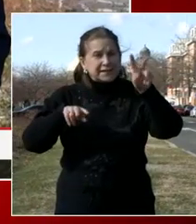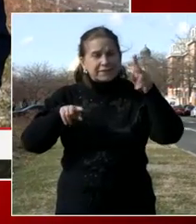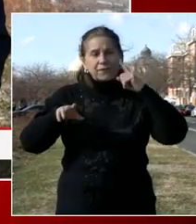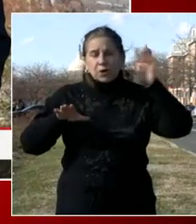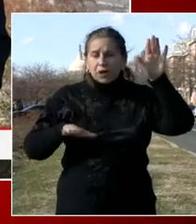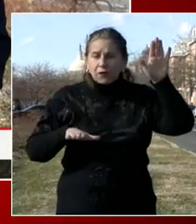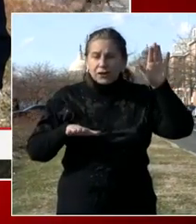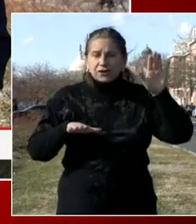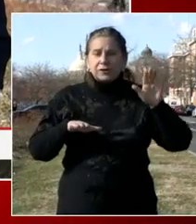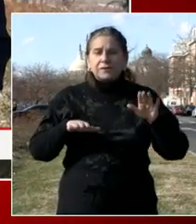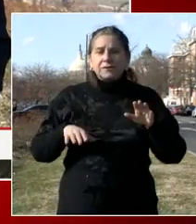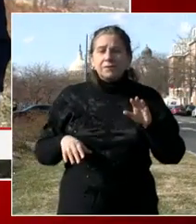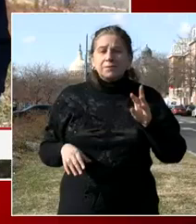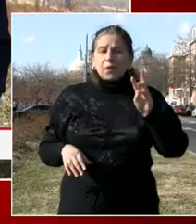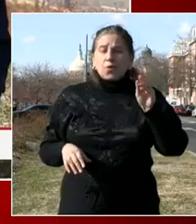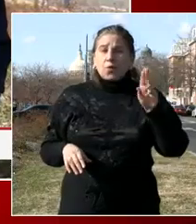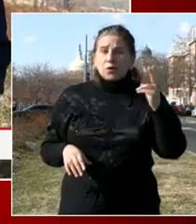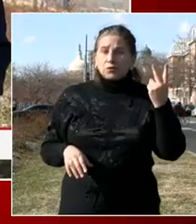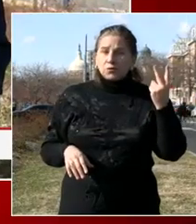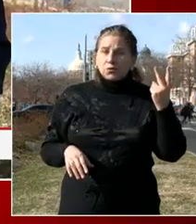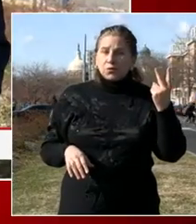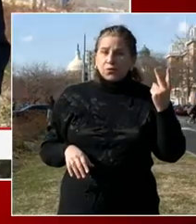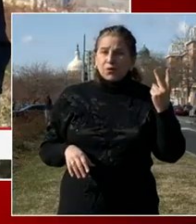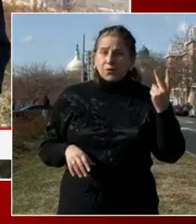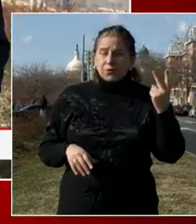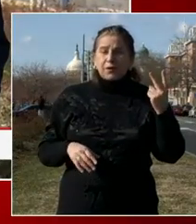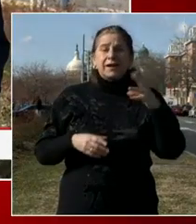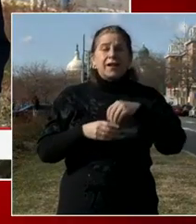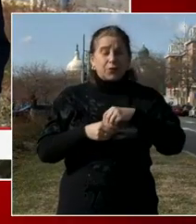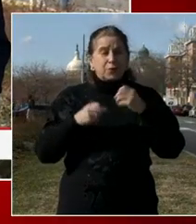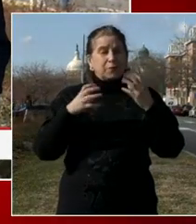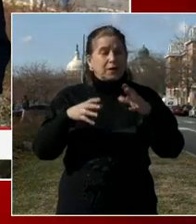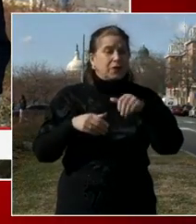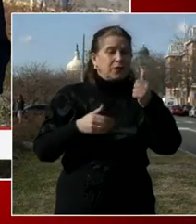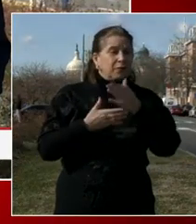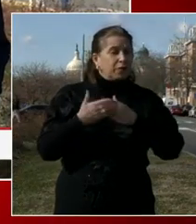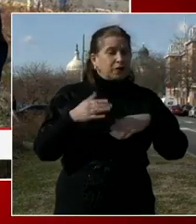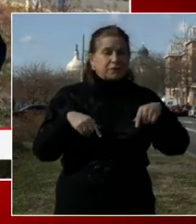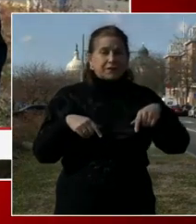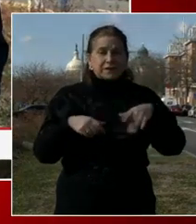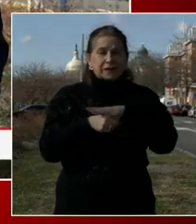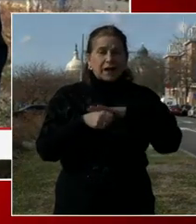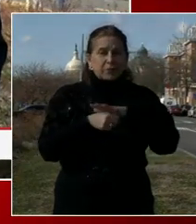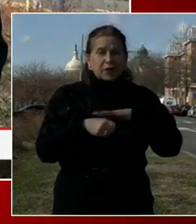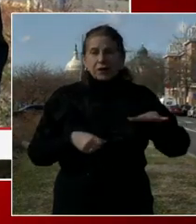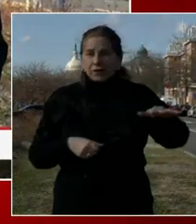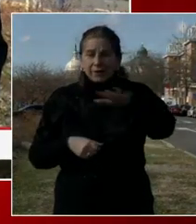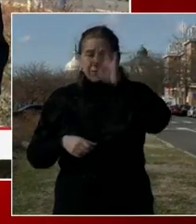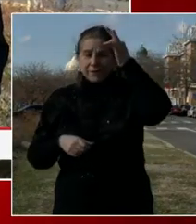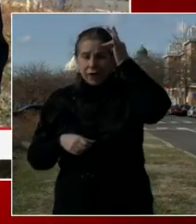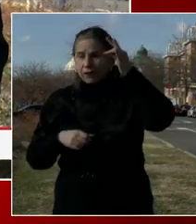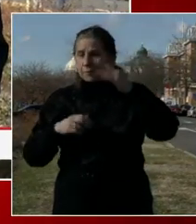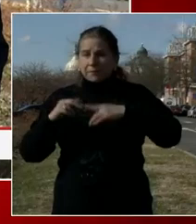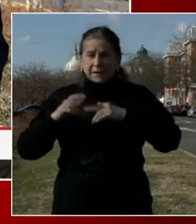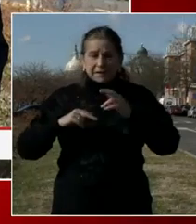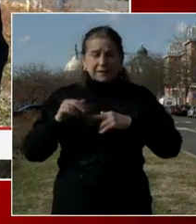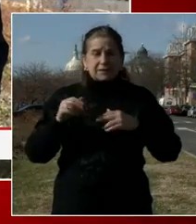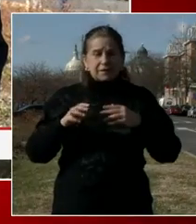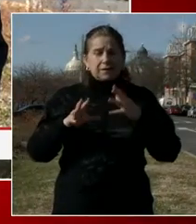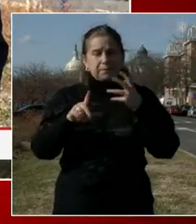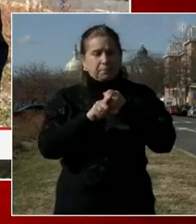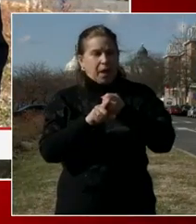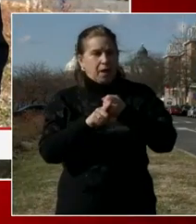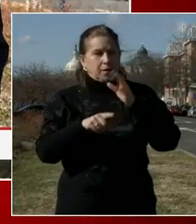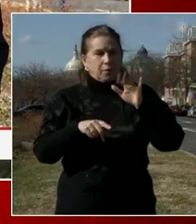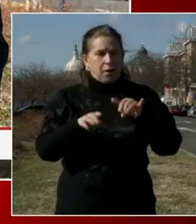Um, ward two encompasses much of the downtown area and the federal buildings that are affected by the closures.